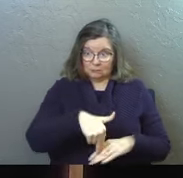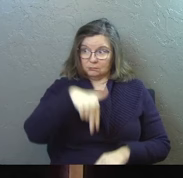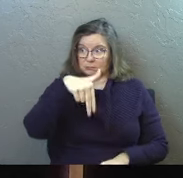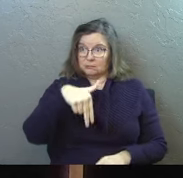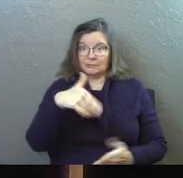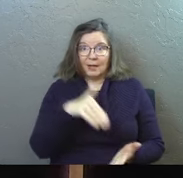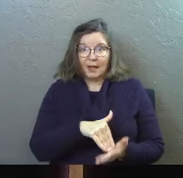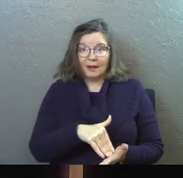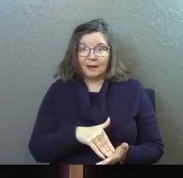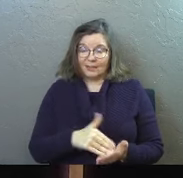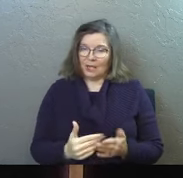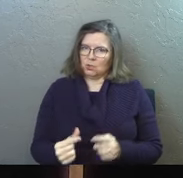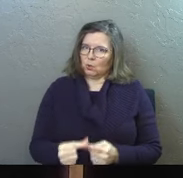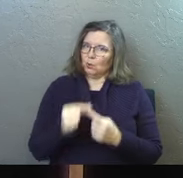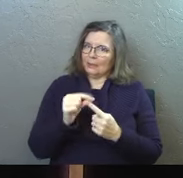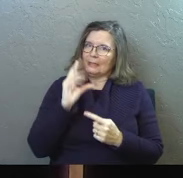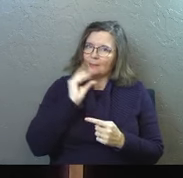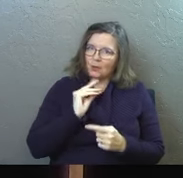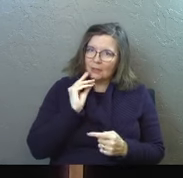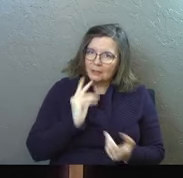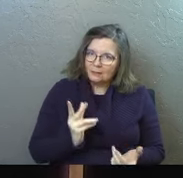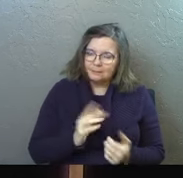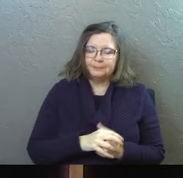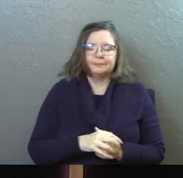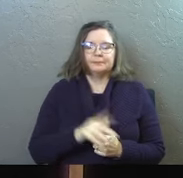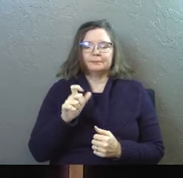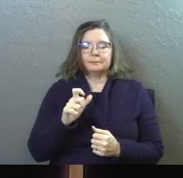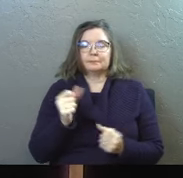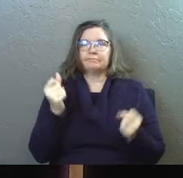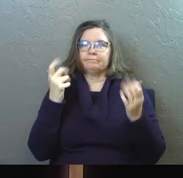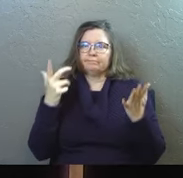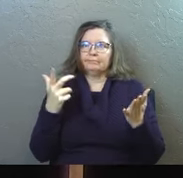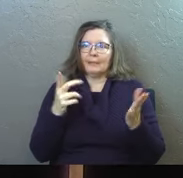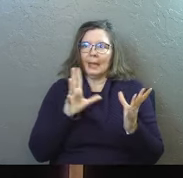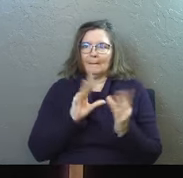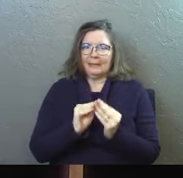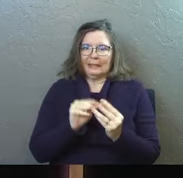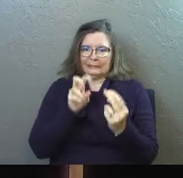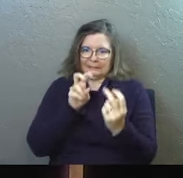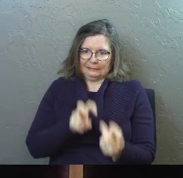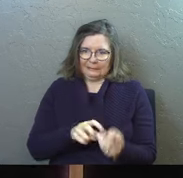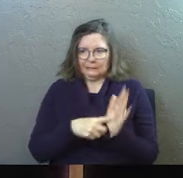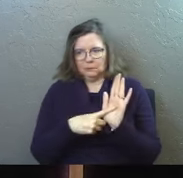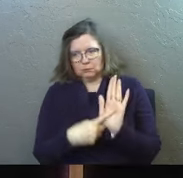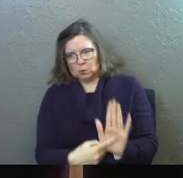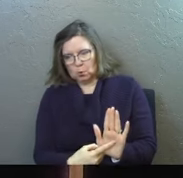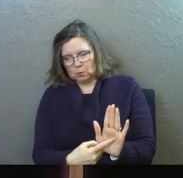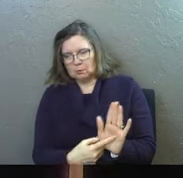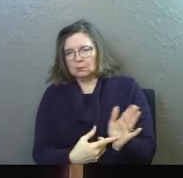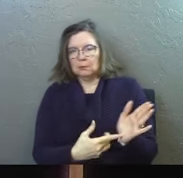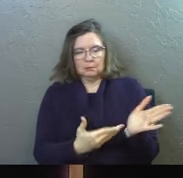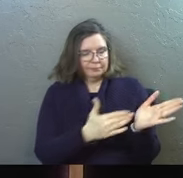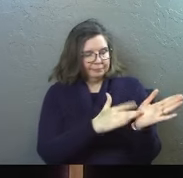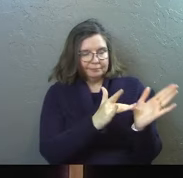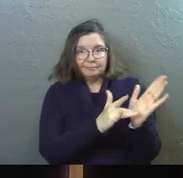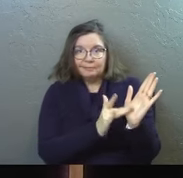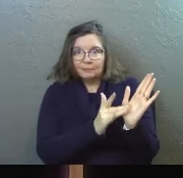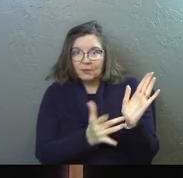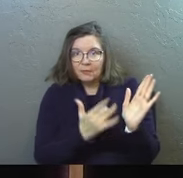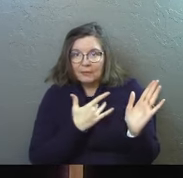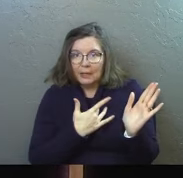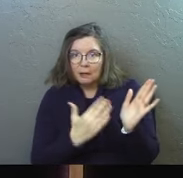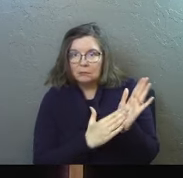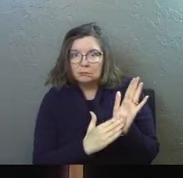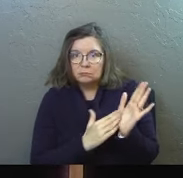alive? That's kind of a unique experience. So they needed a lot of meetings with Jesus. They needed a lot of different proofs that he was